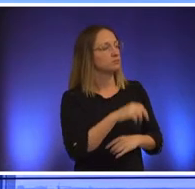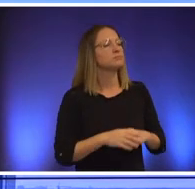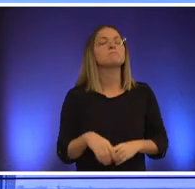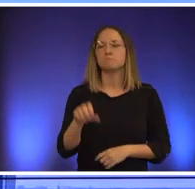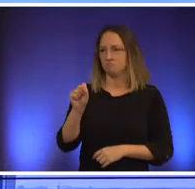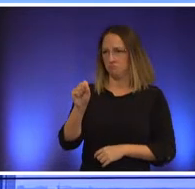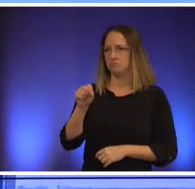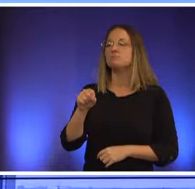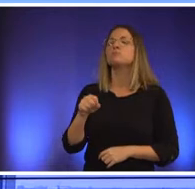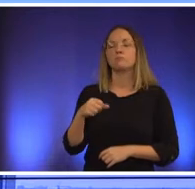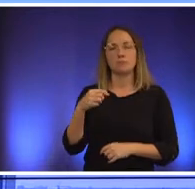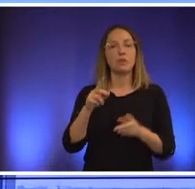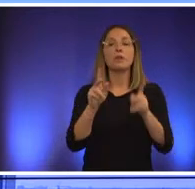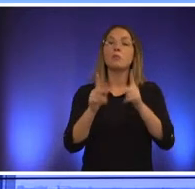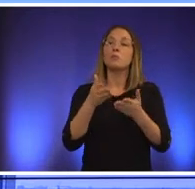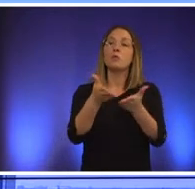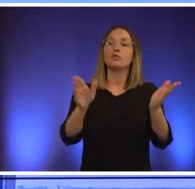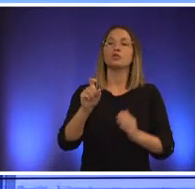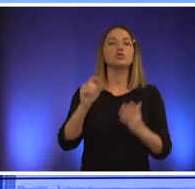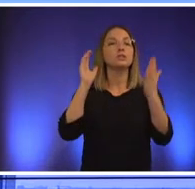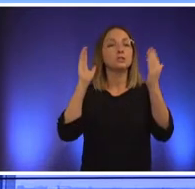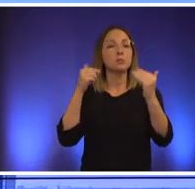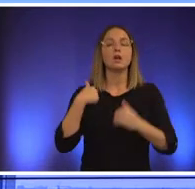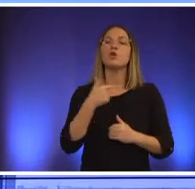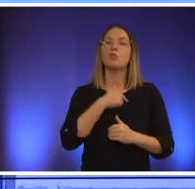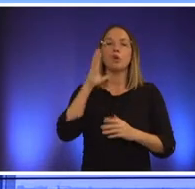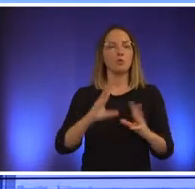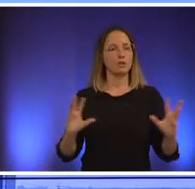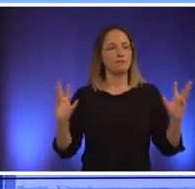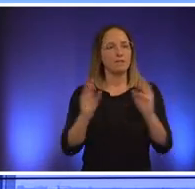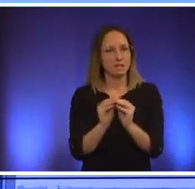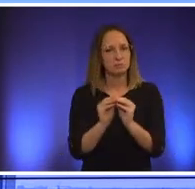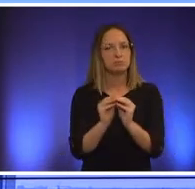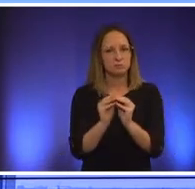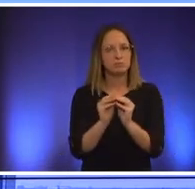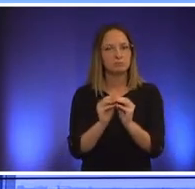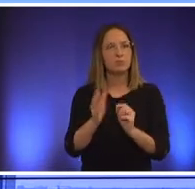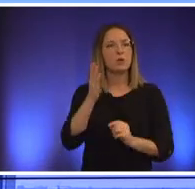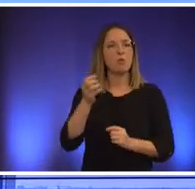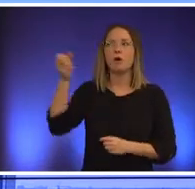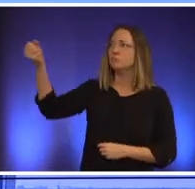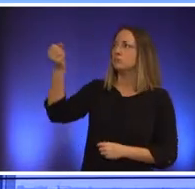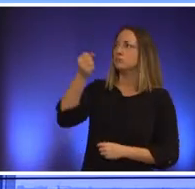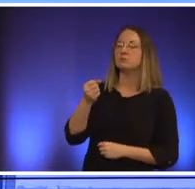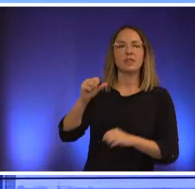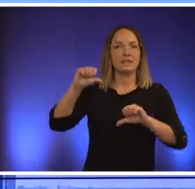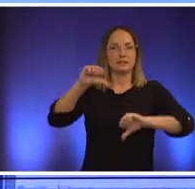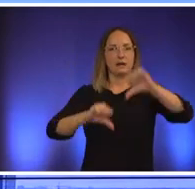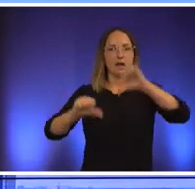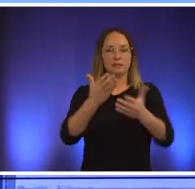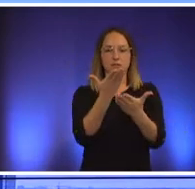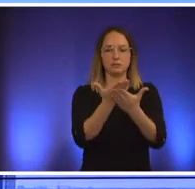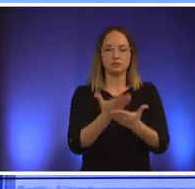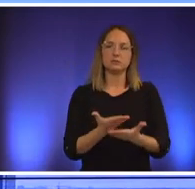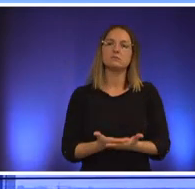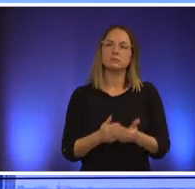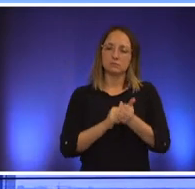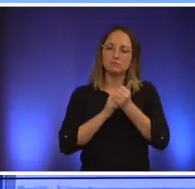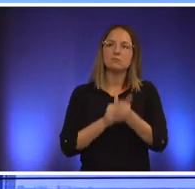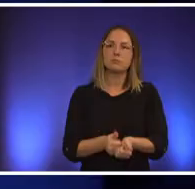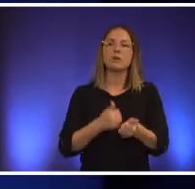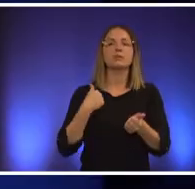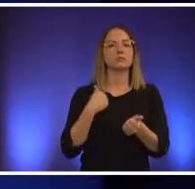is that we would convene we would convene so that we would get science based upon what it is we're going to do along those